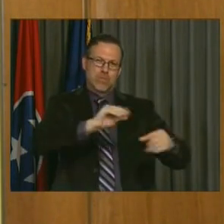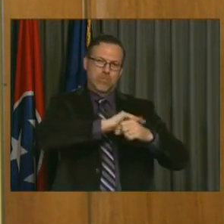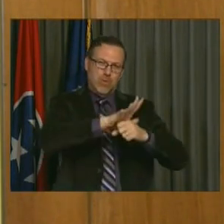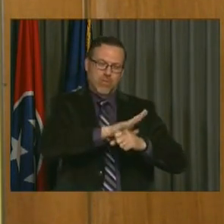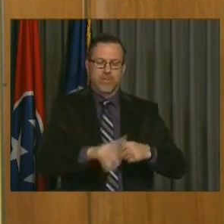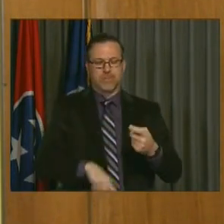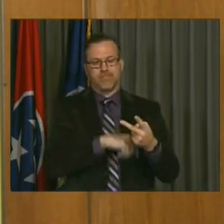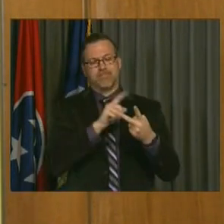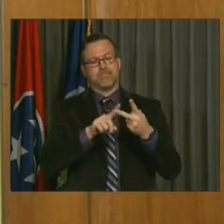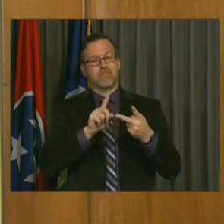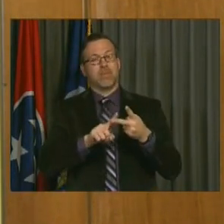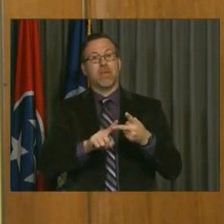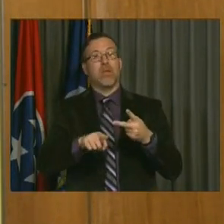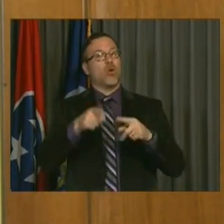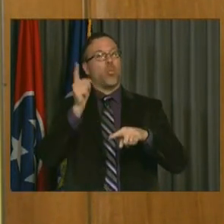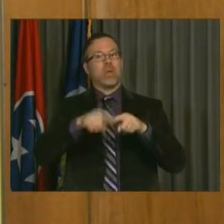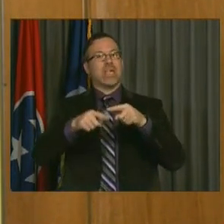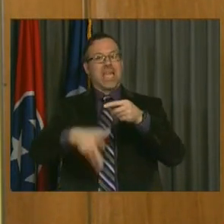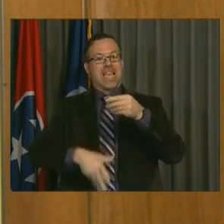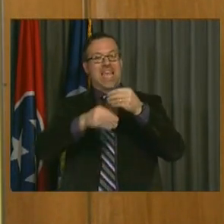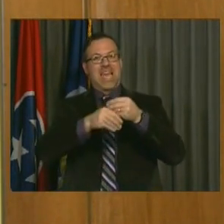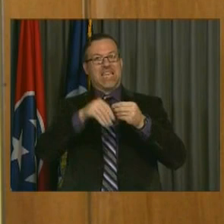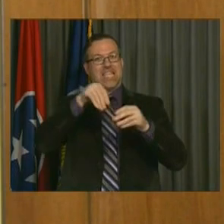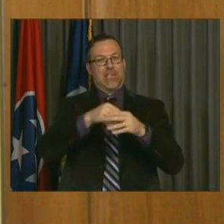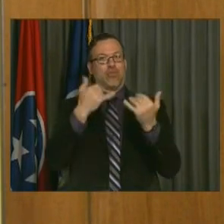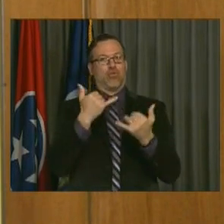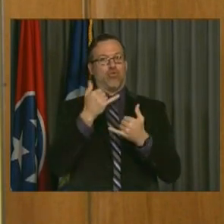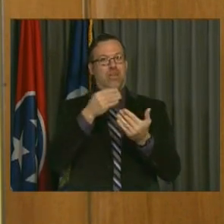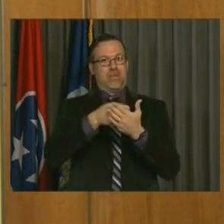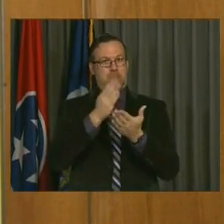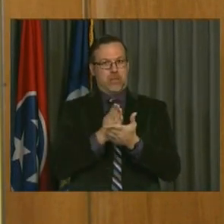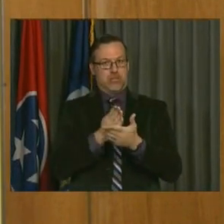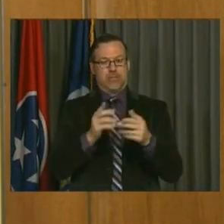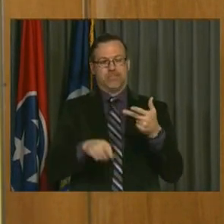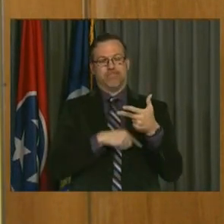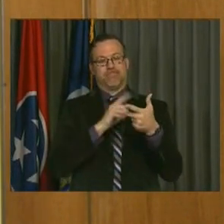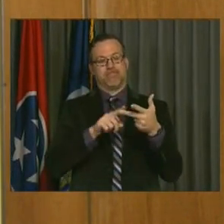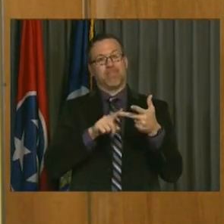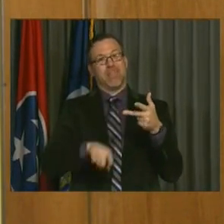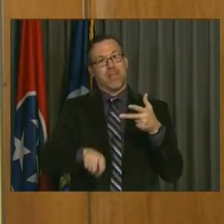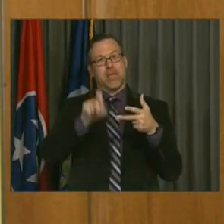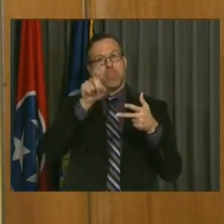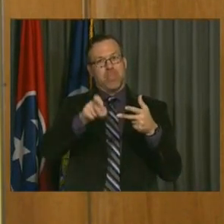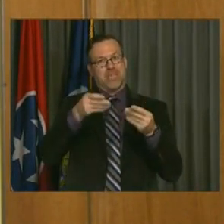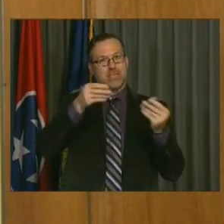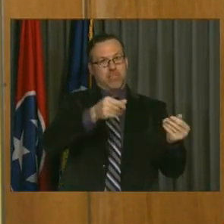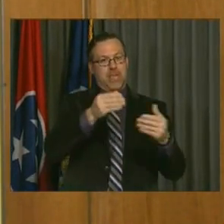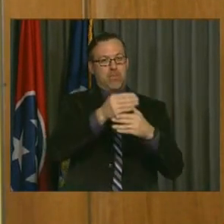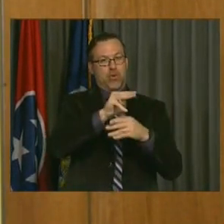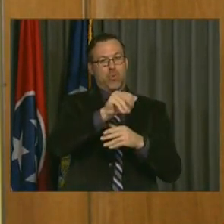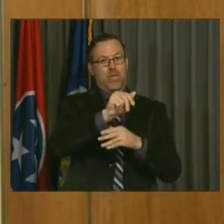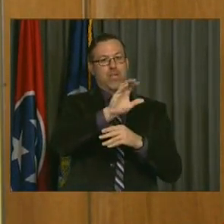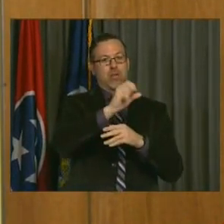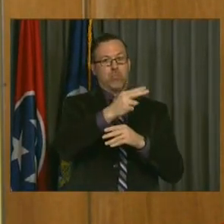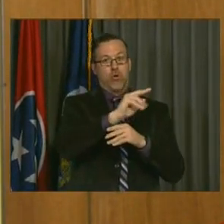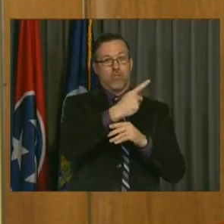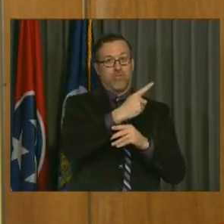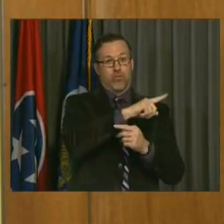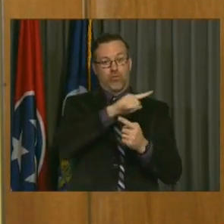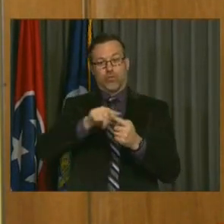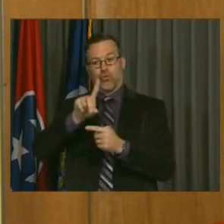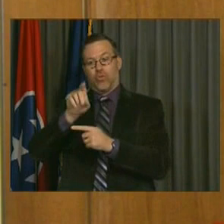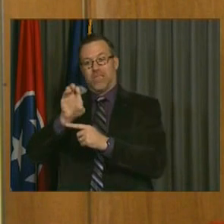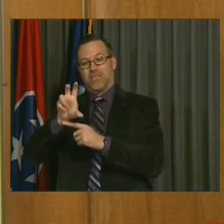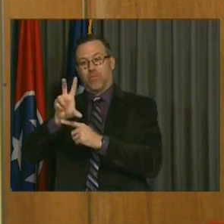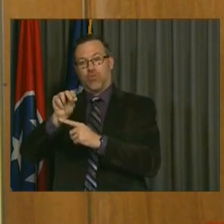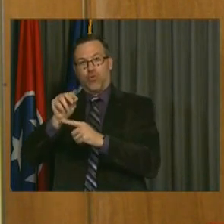must not be accounted for in our current FY20 budget, and the expenses must be incurred between March 1st and December 30th of this year.